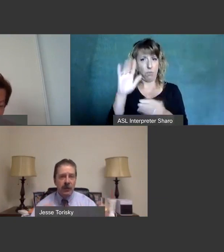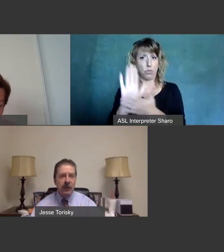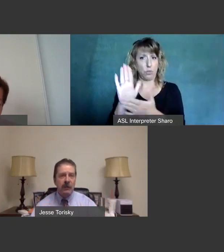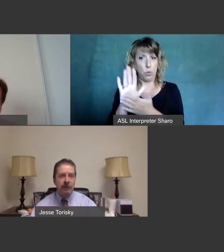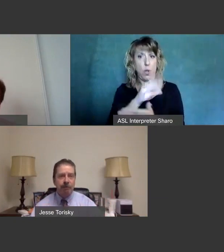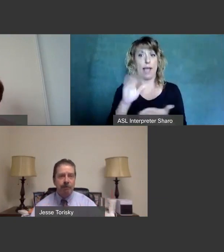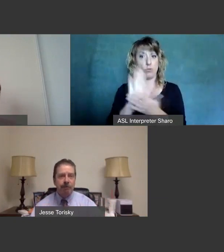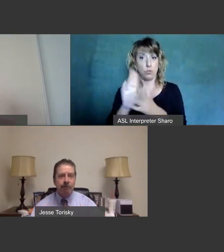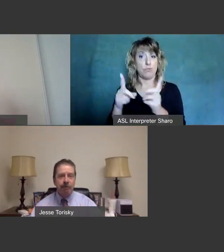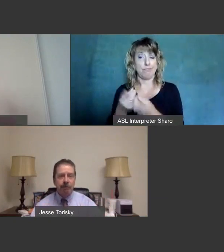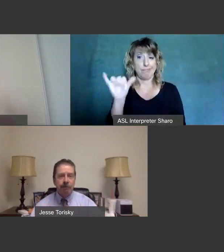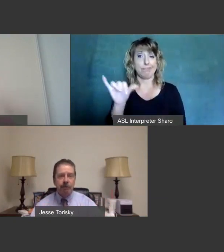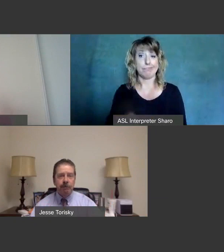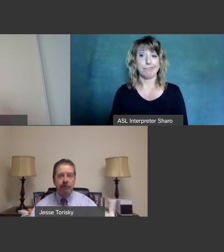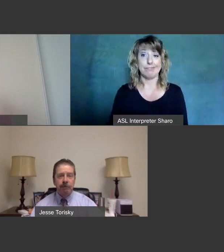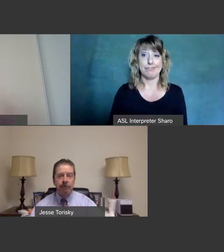for school districts